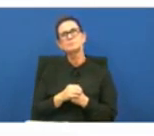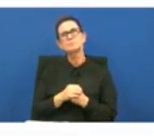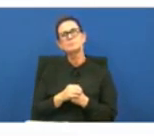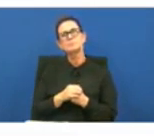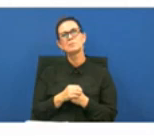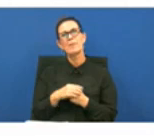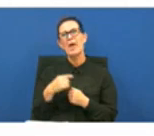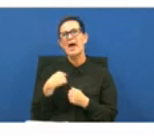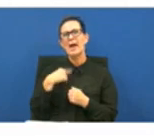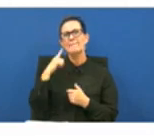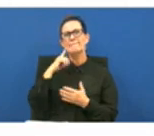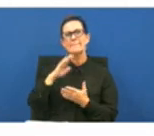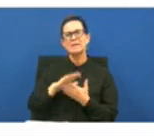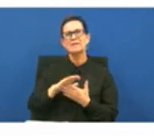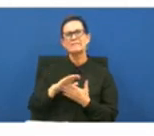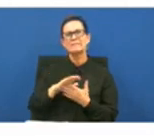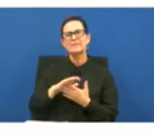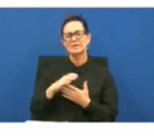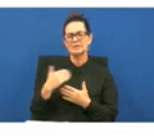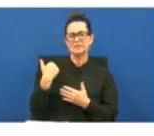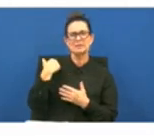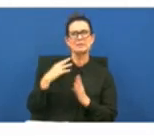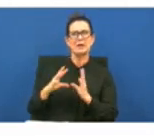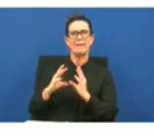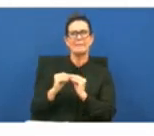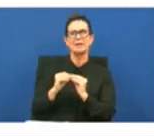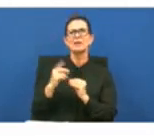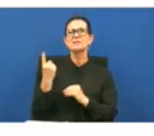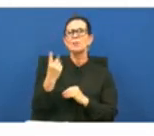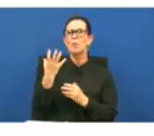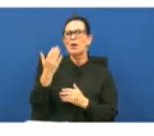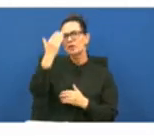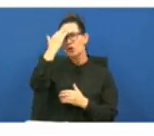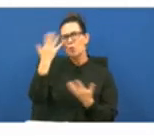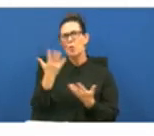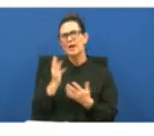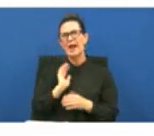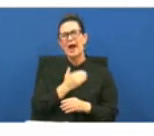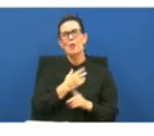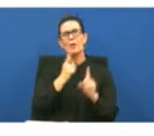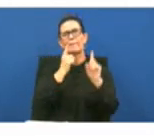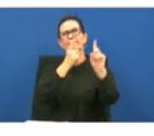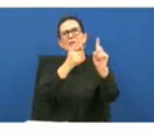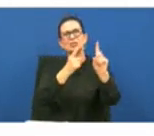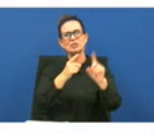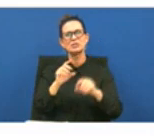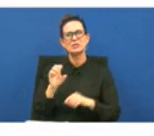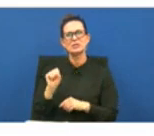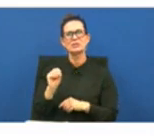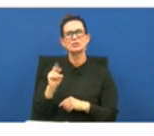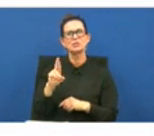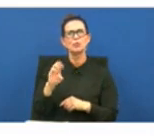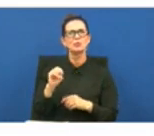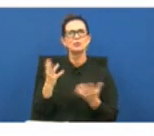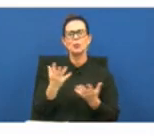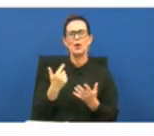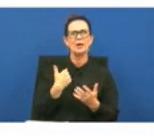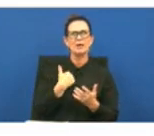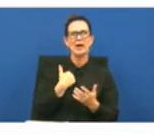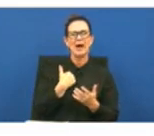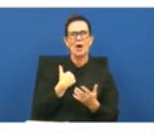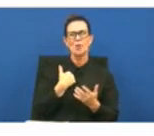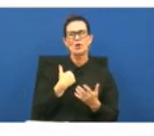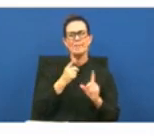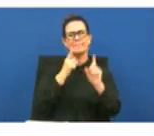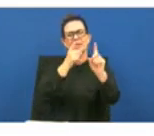i believe at the last meeting that we had someone wanted to know what our admission source was and so on this chart or this graph